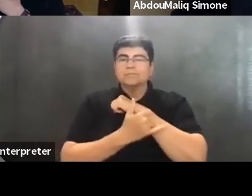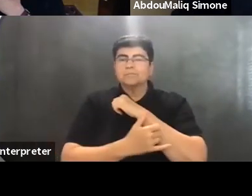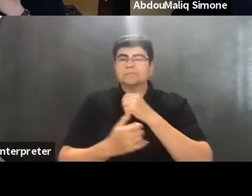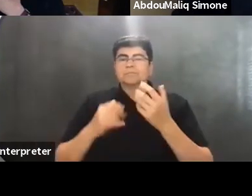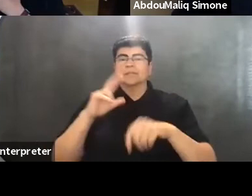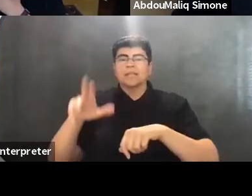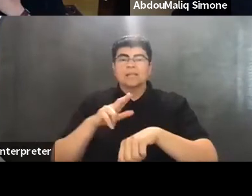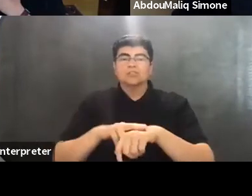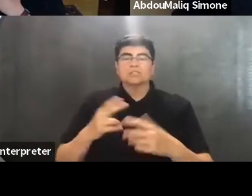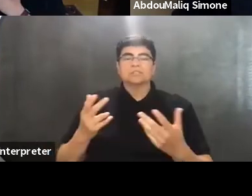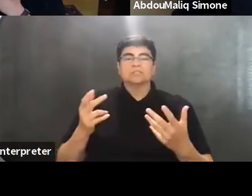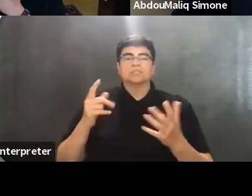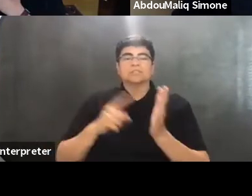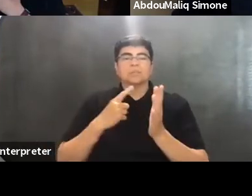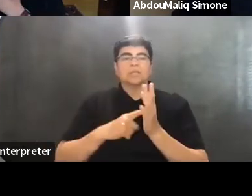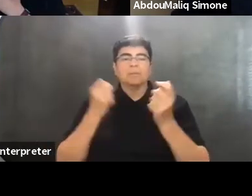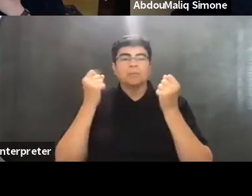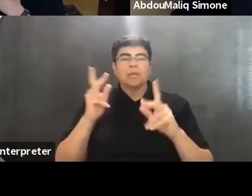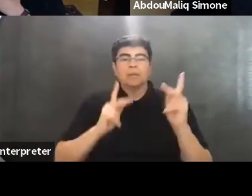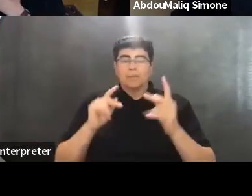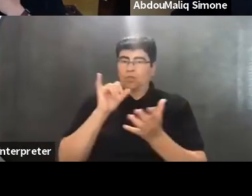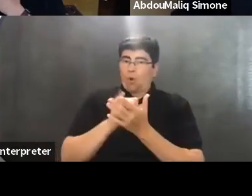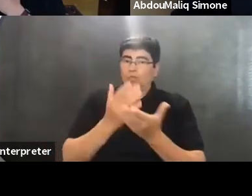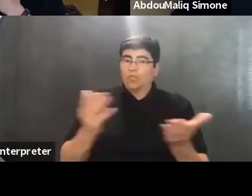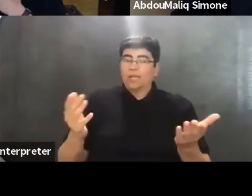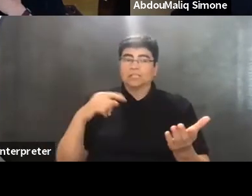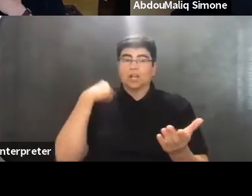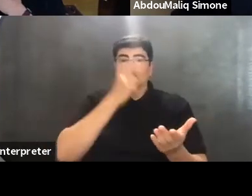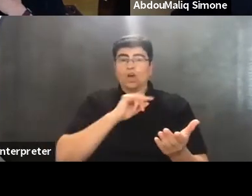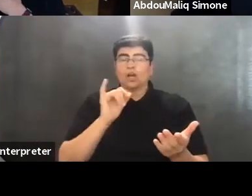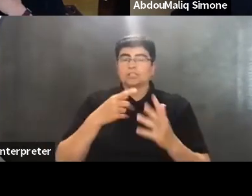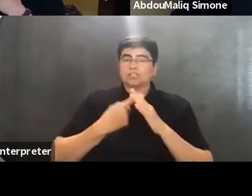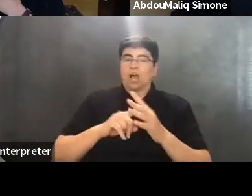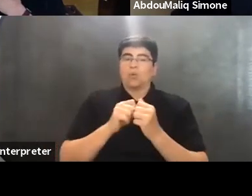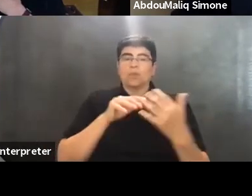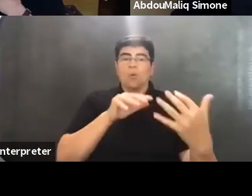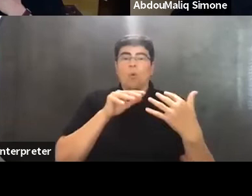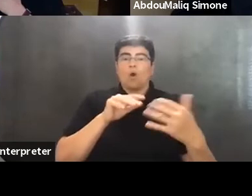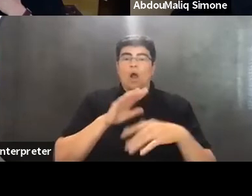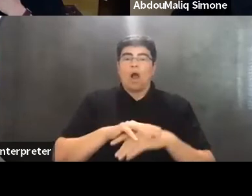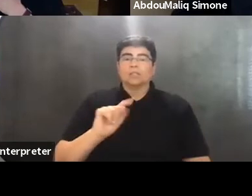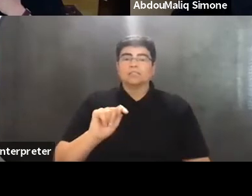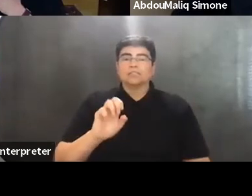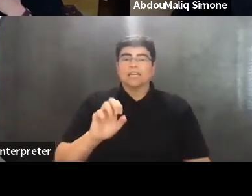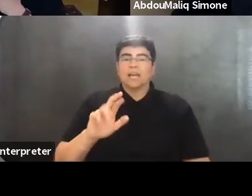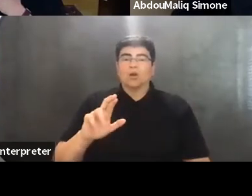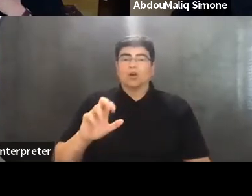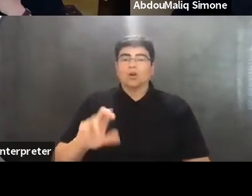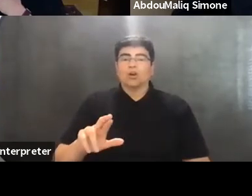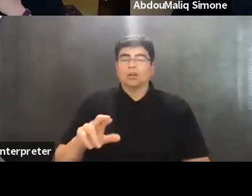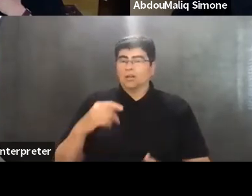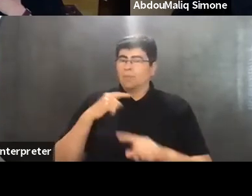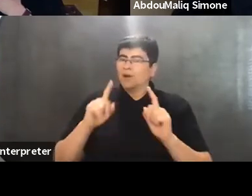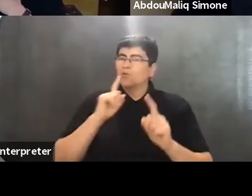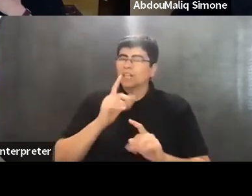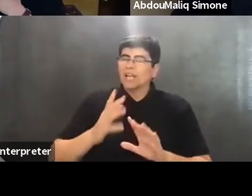sometimes to a lot of people, these things start with the war on terror, but there's actually a much longer history that we need to reckon